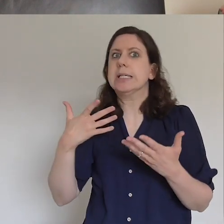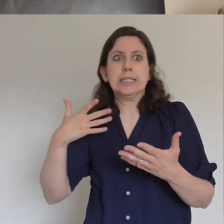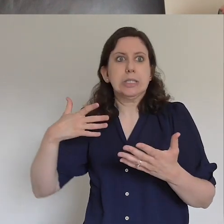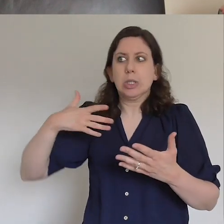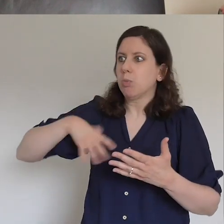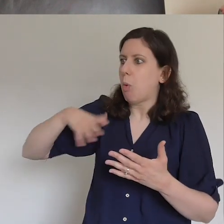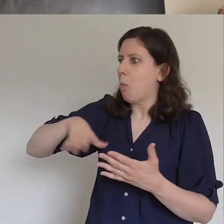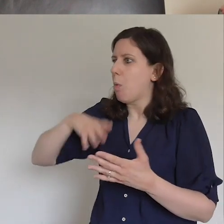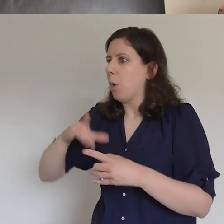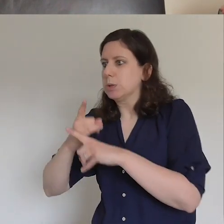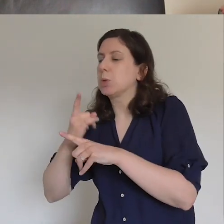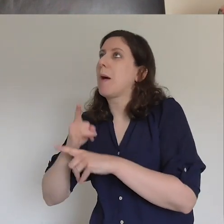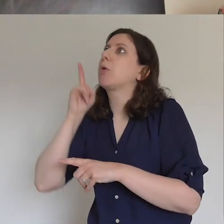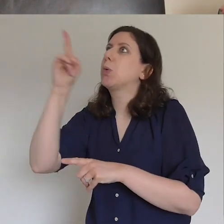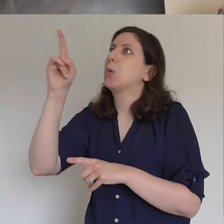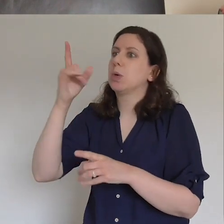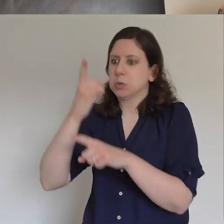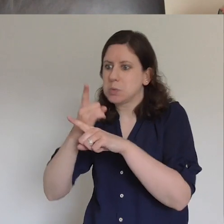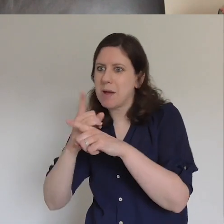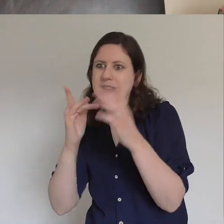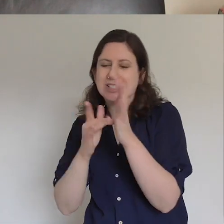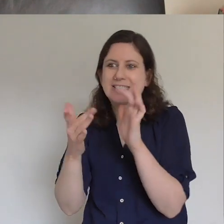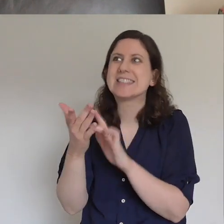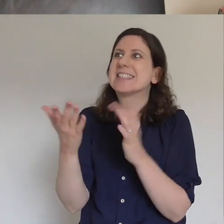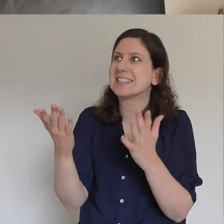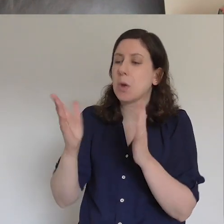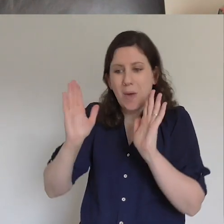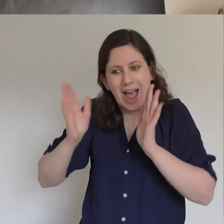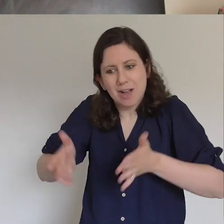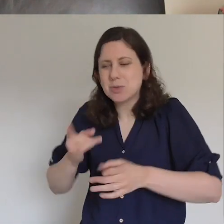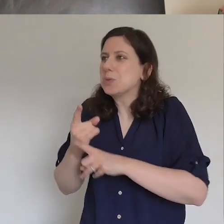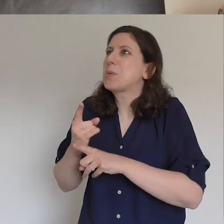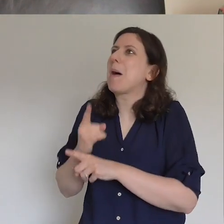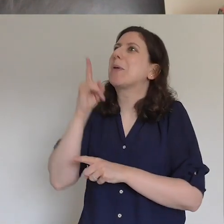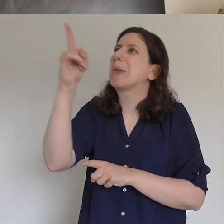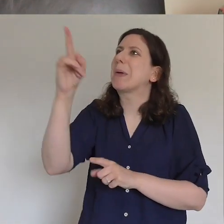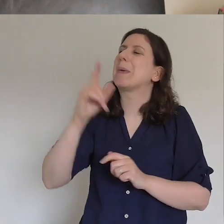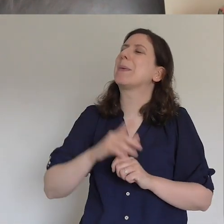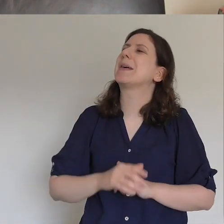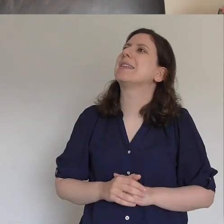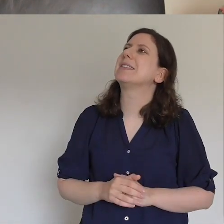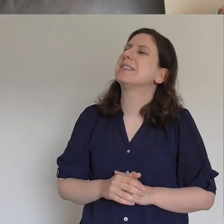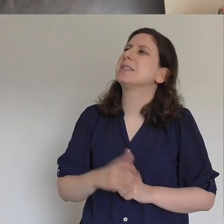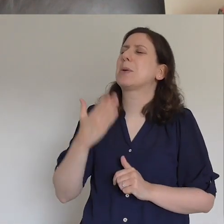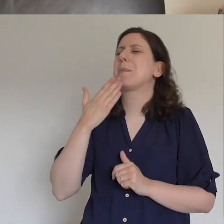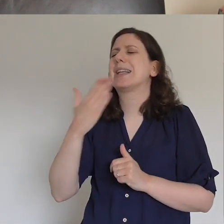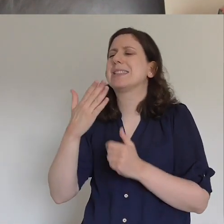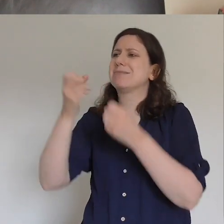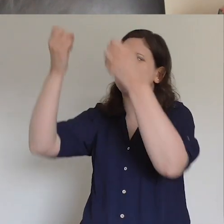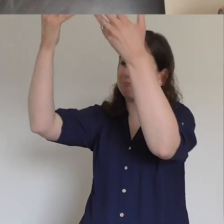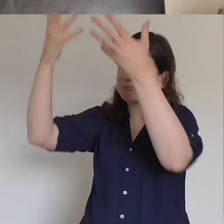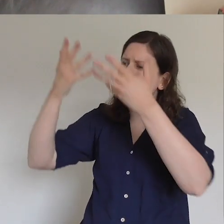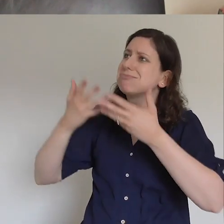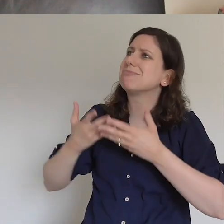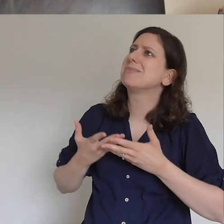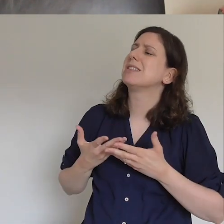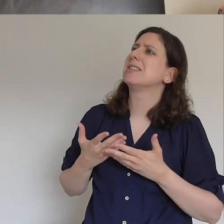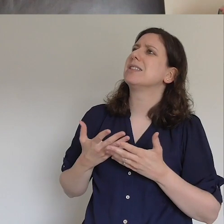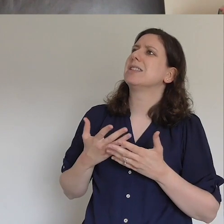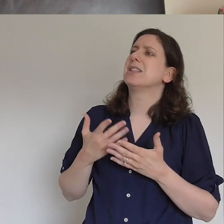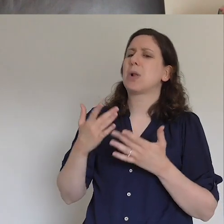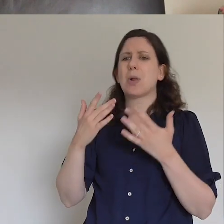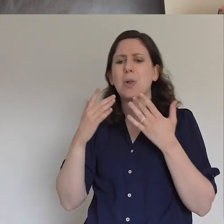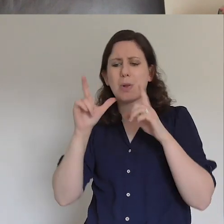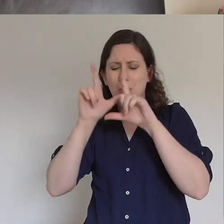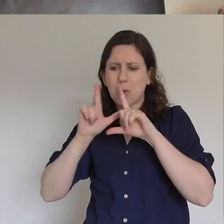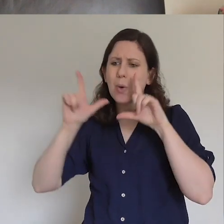to or not we kind of have to but I pray we would do that with a desire to make you known to others Lord would we give an account for the hope